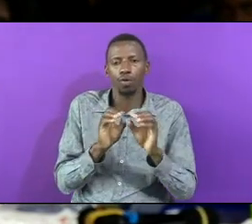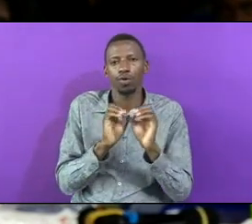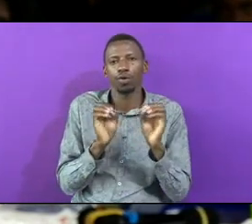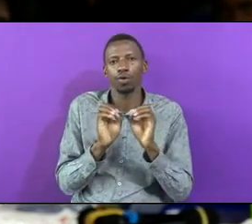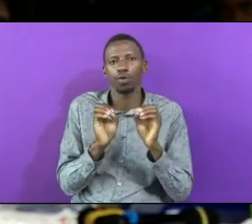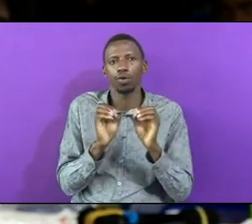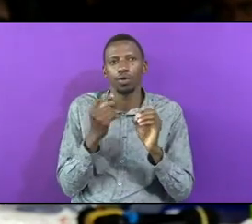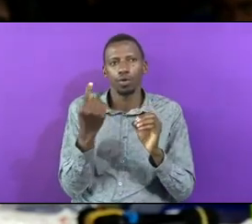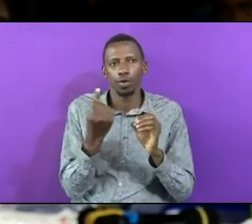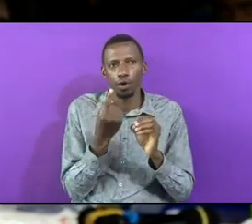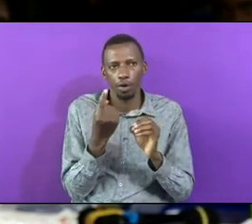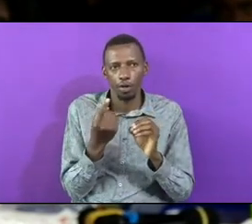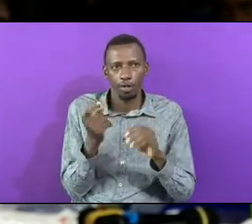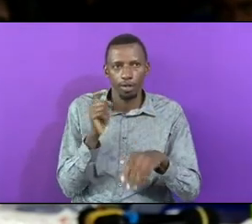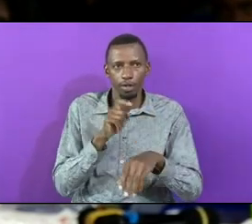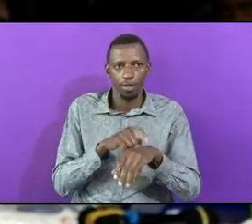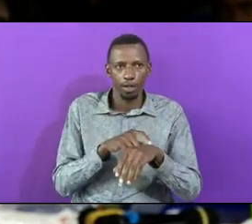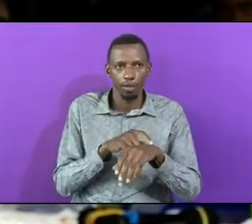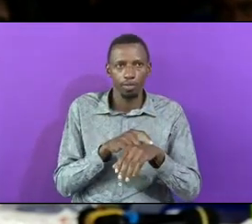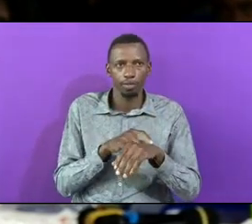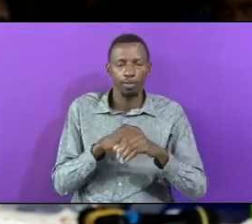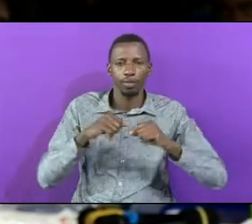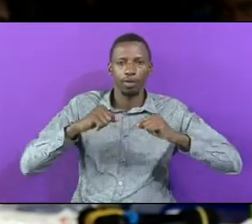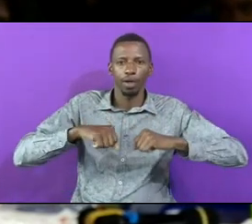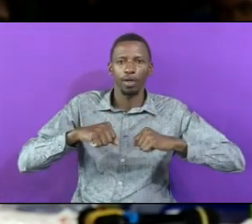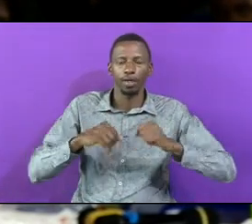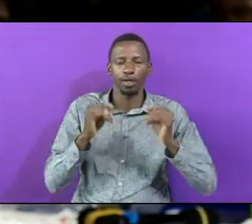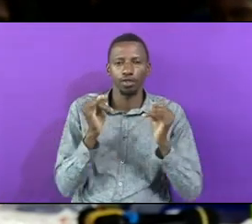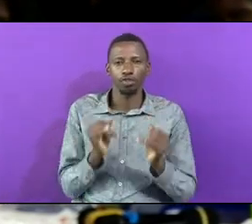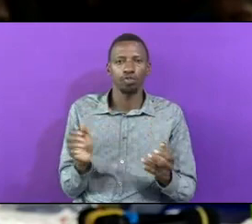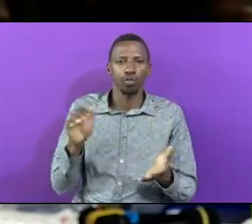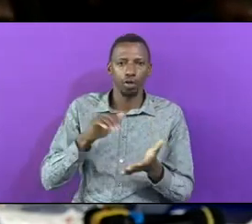Except When The Covenant Was Renewed In Genesis Of The 35